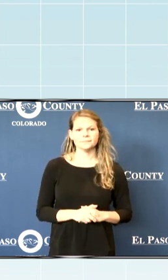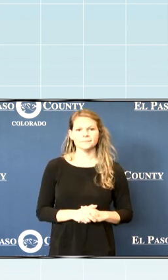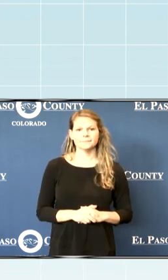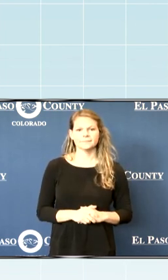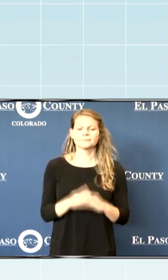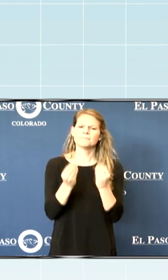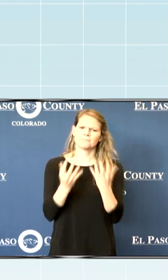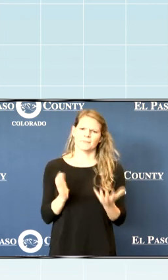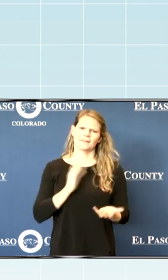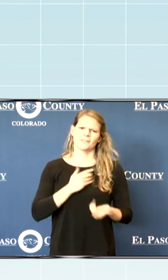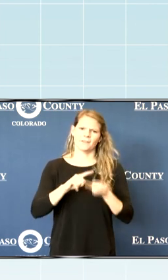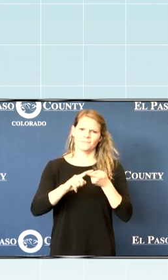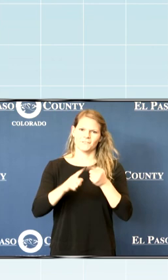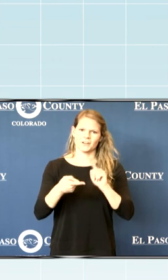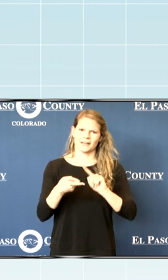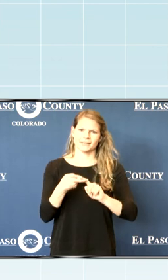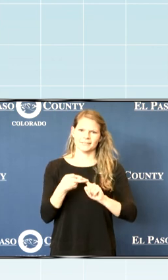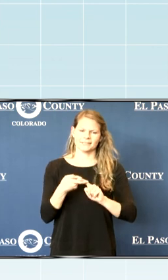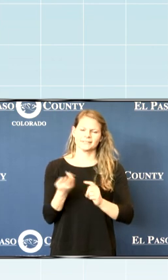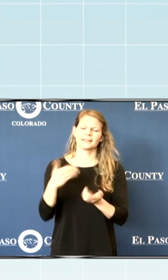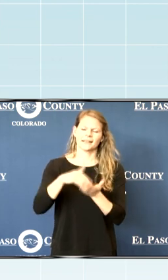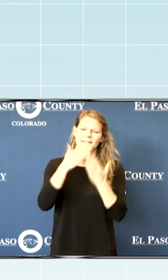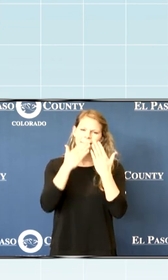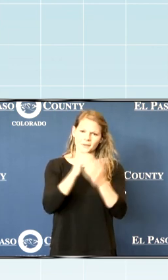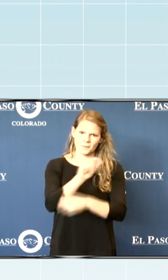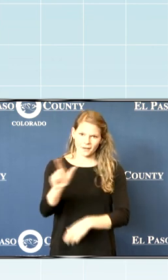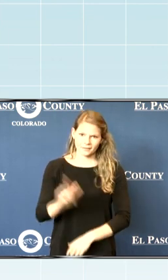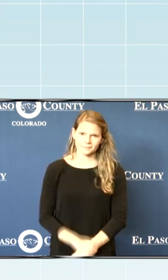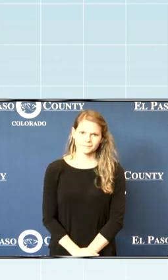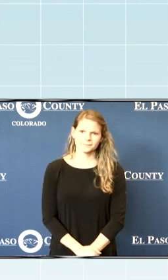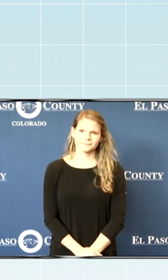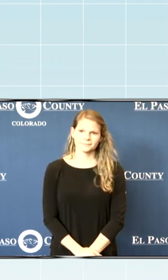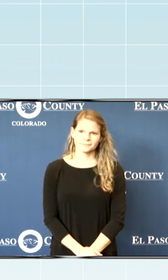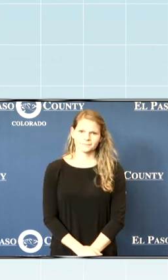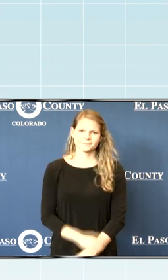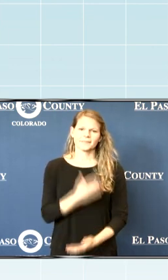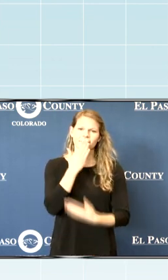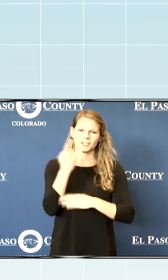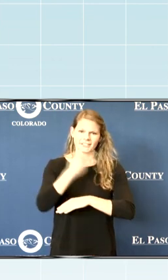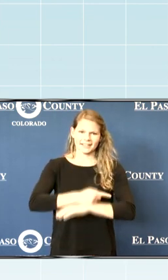many of our friends. So again, thank you all and good day to you.